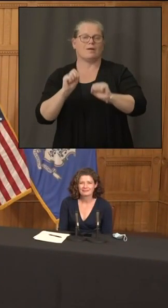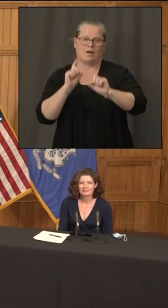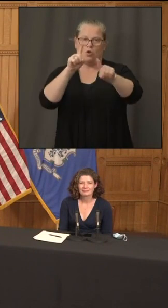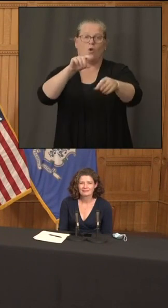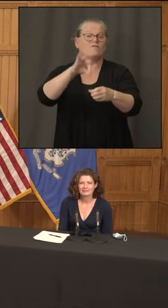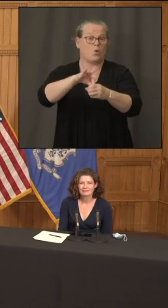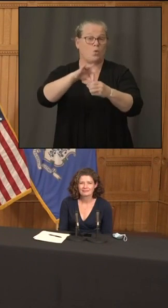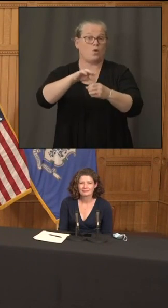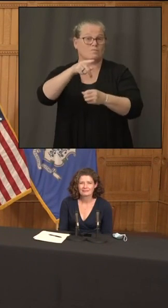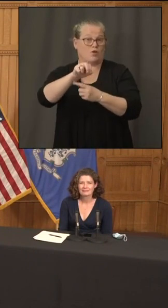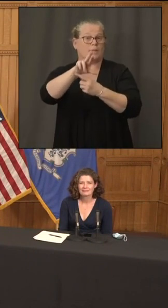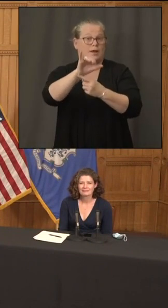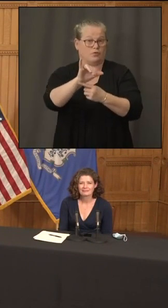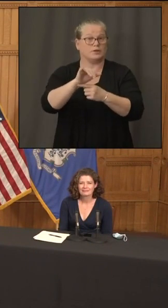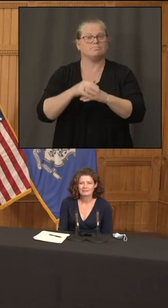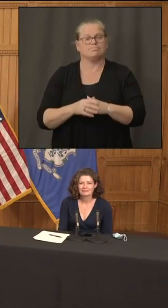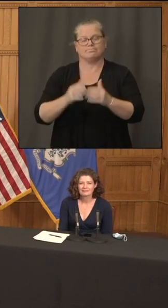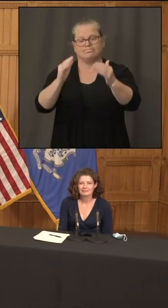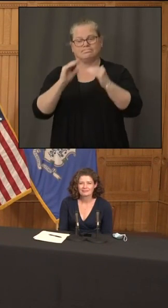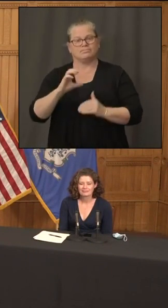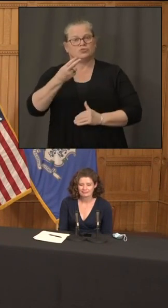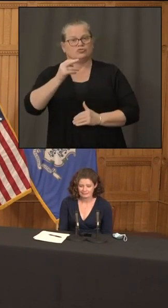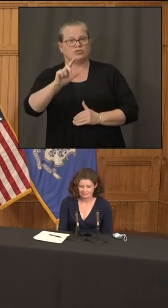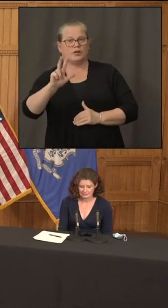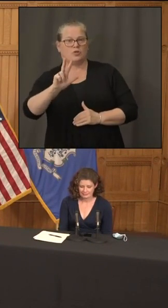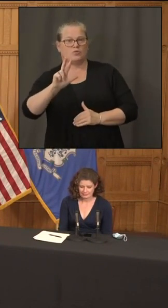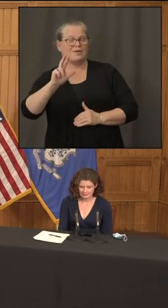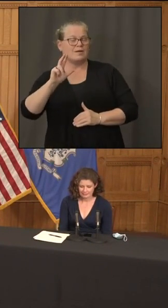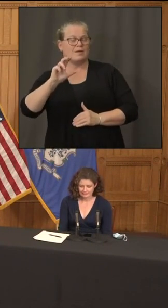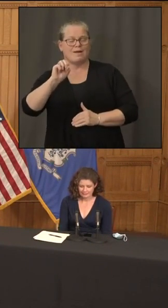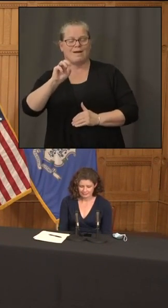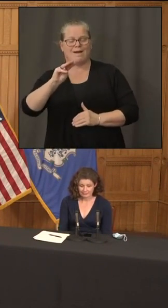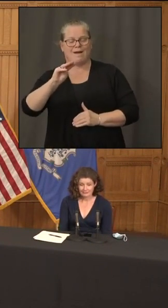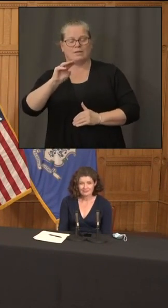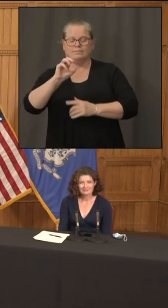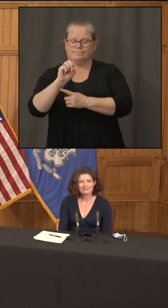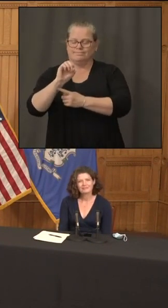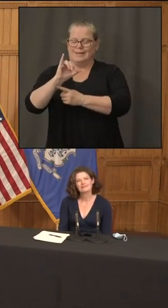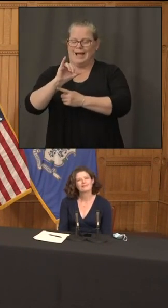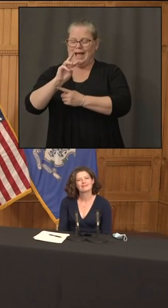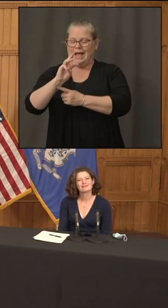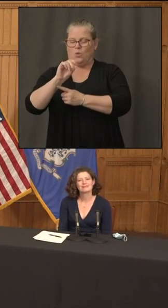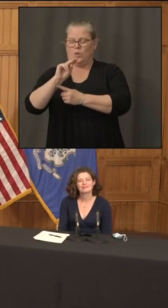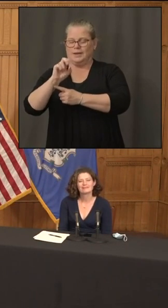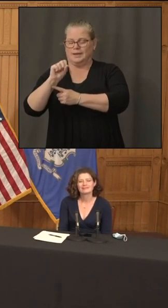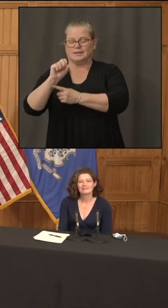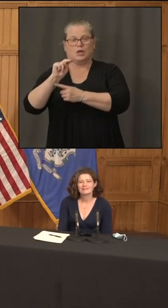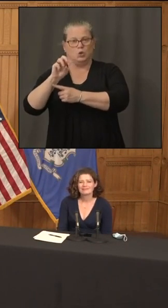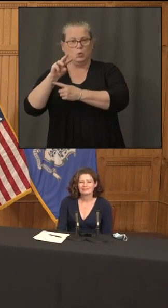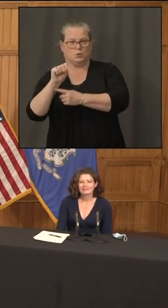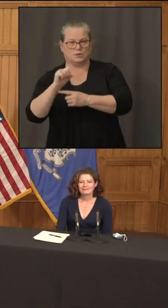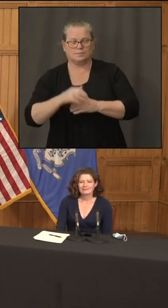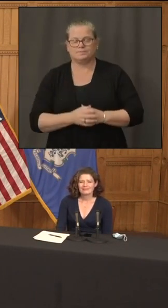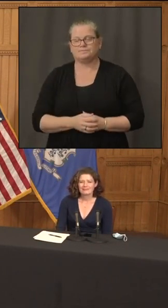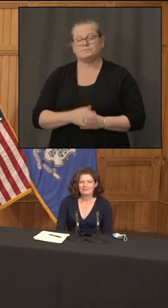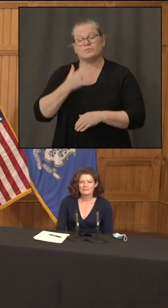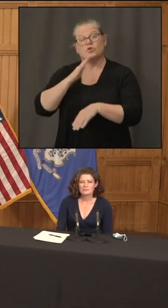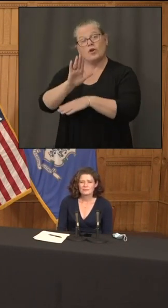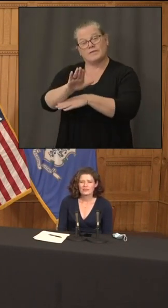hi good afternoon um